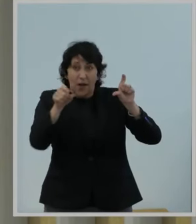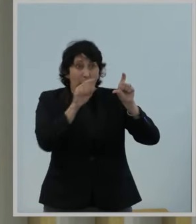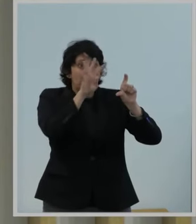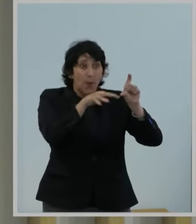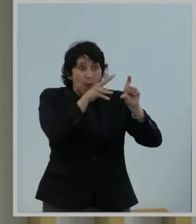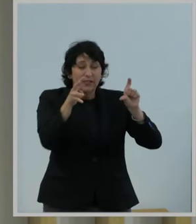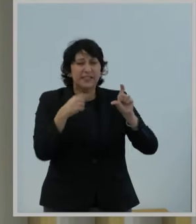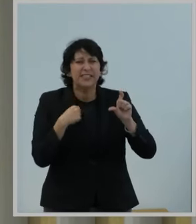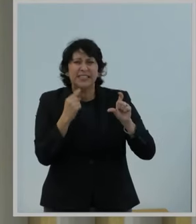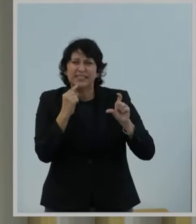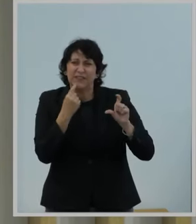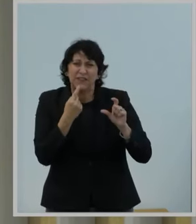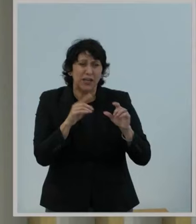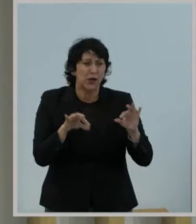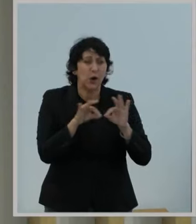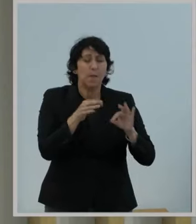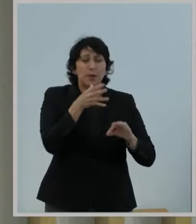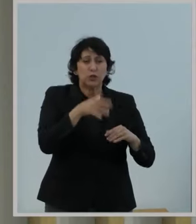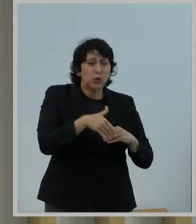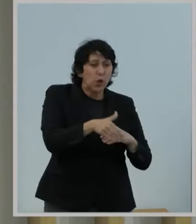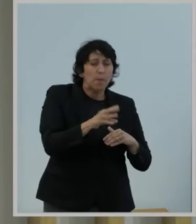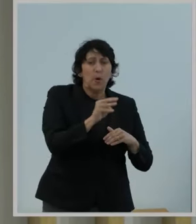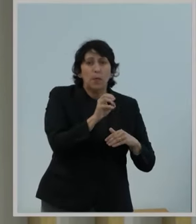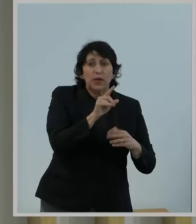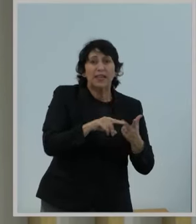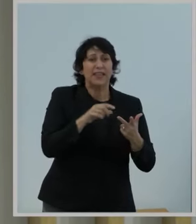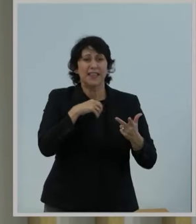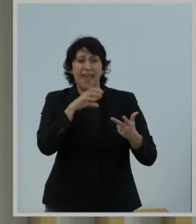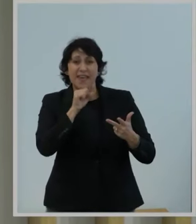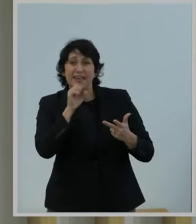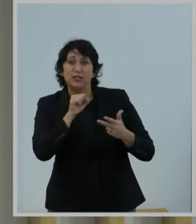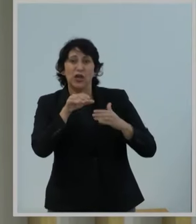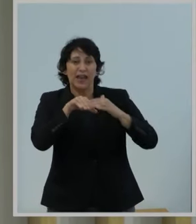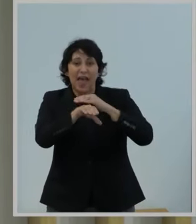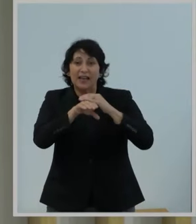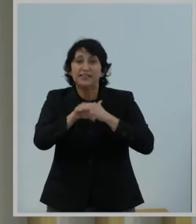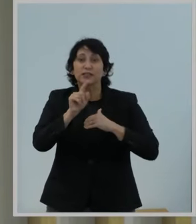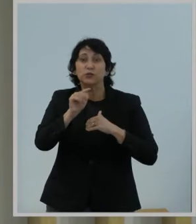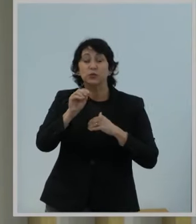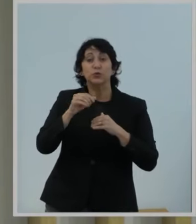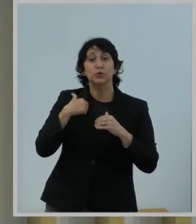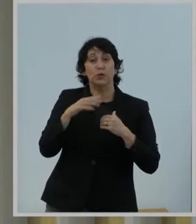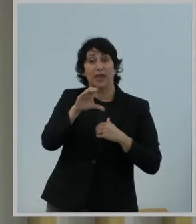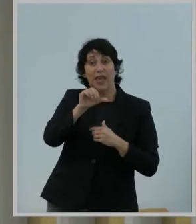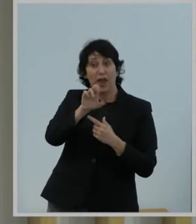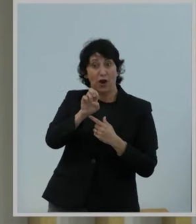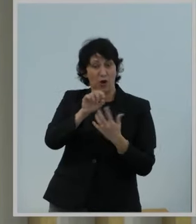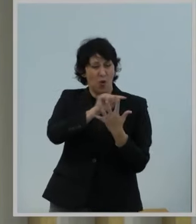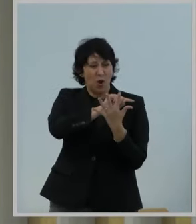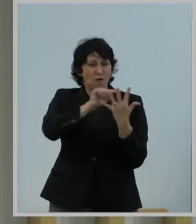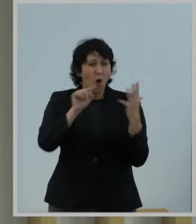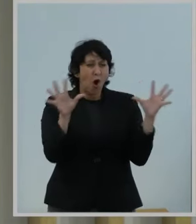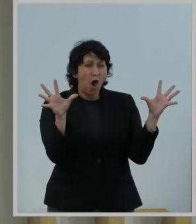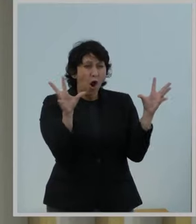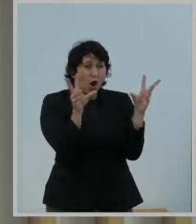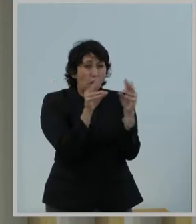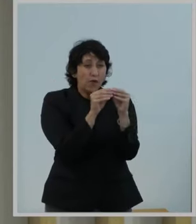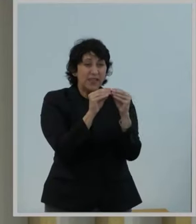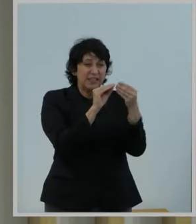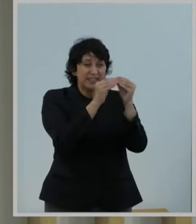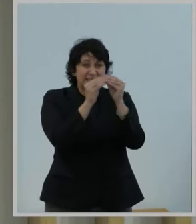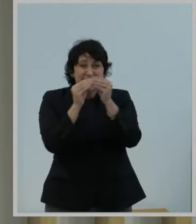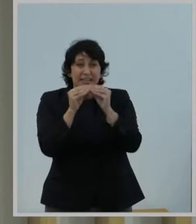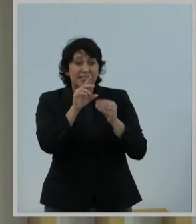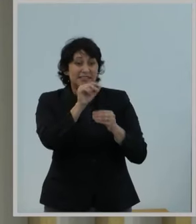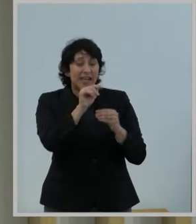maternal morbidity, maternal age, and access to maternal care. When you combine this information with data on broadband